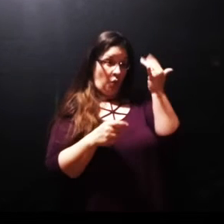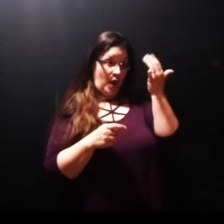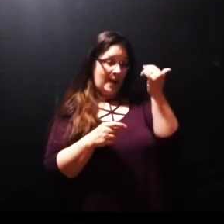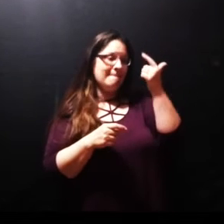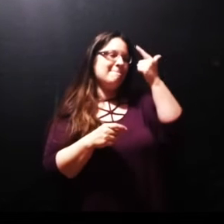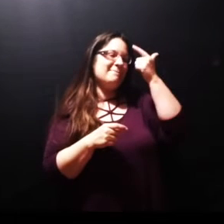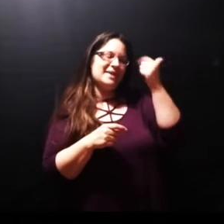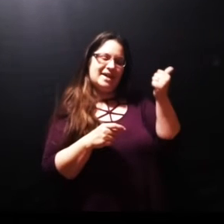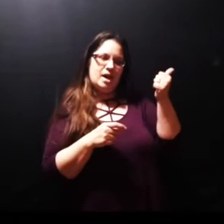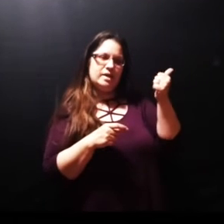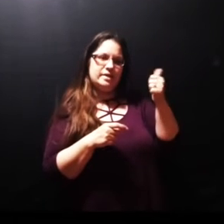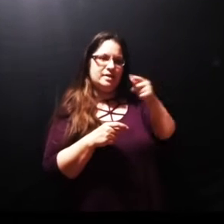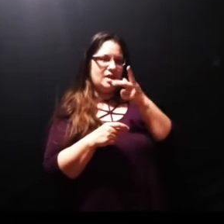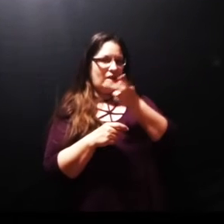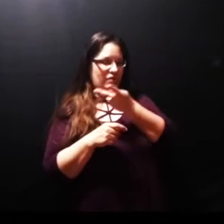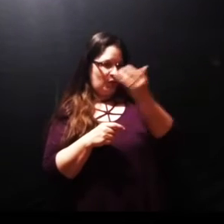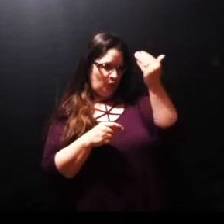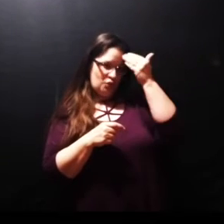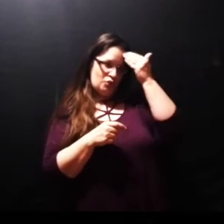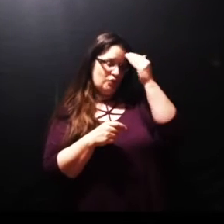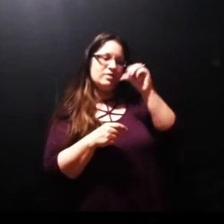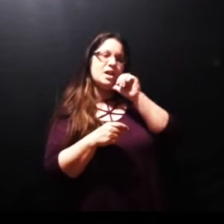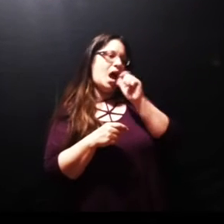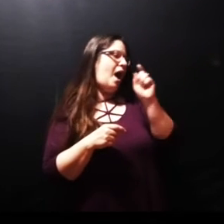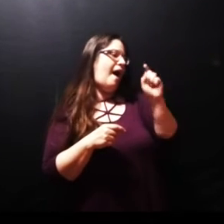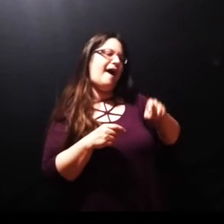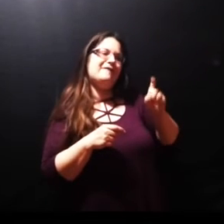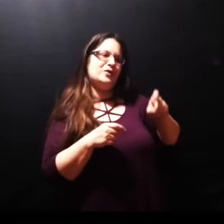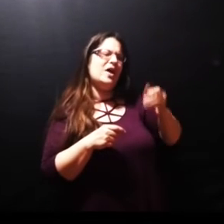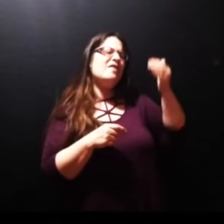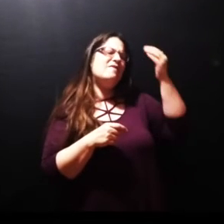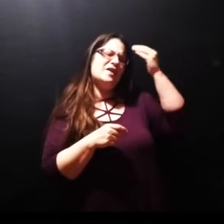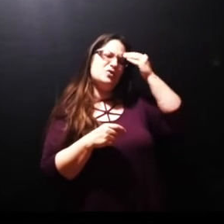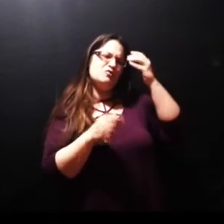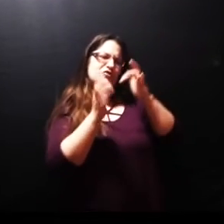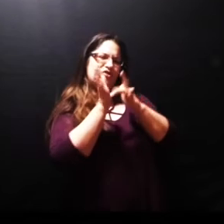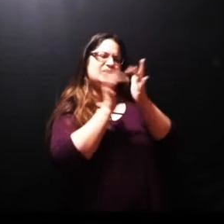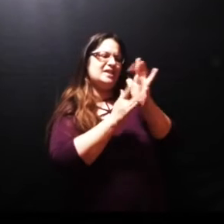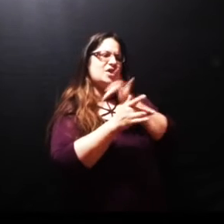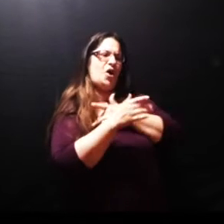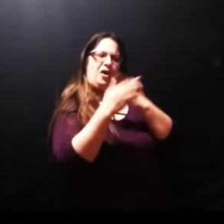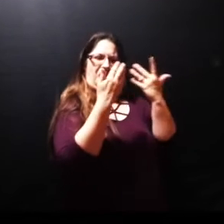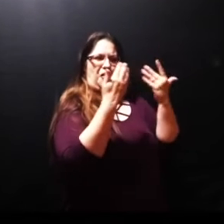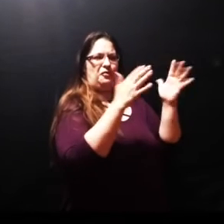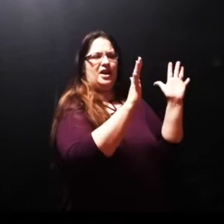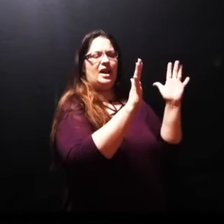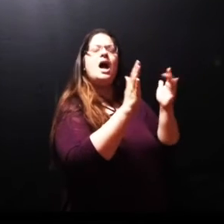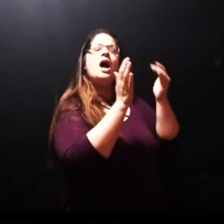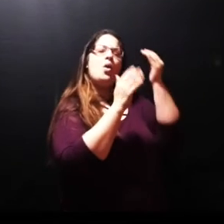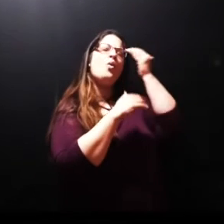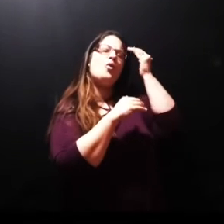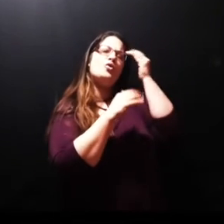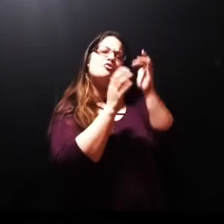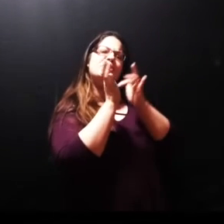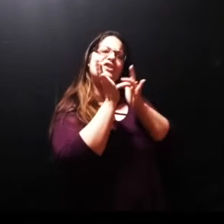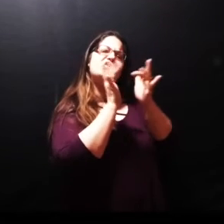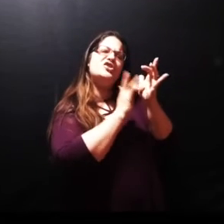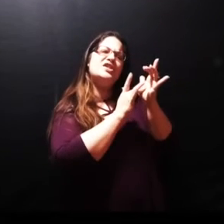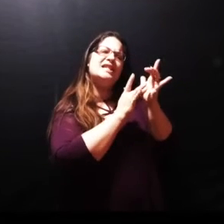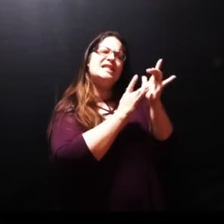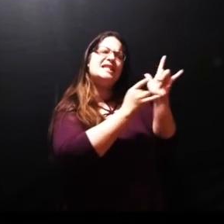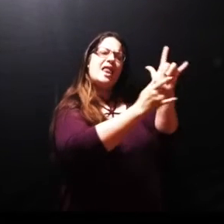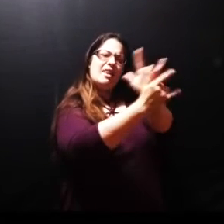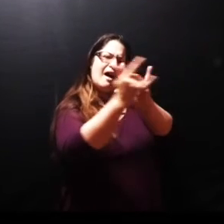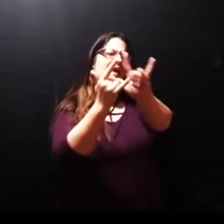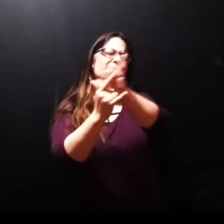ask because they knew they didn't have to they knew the heart of Jesus they knew he loved